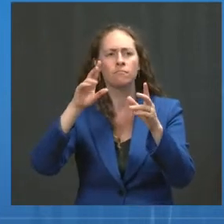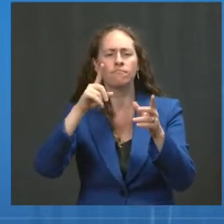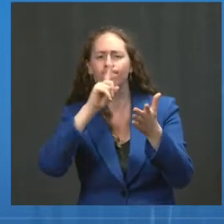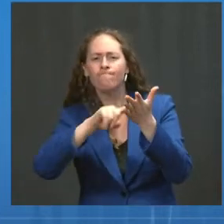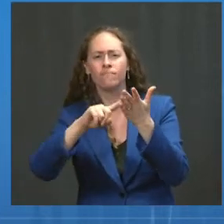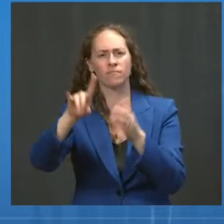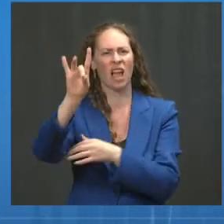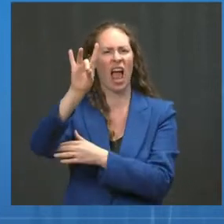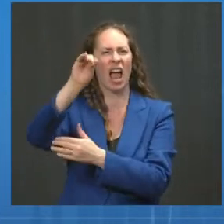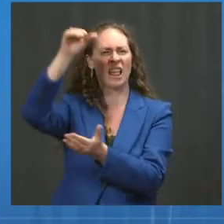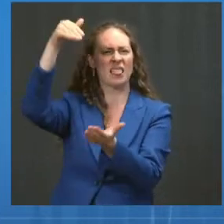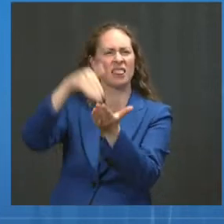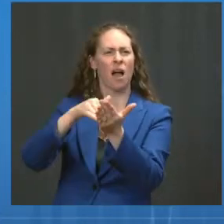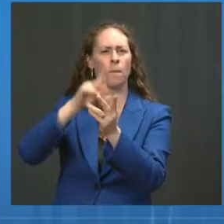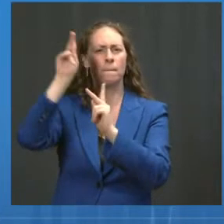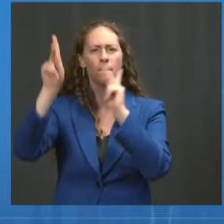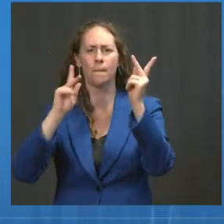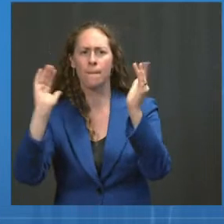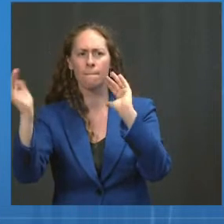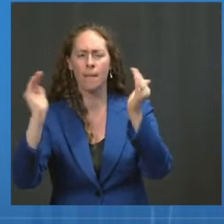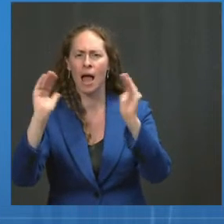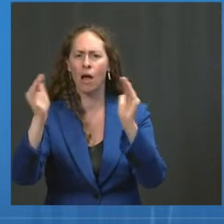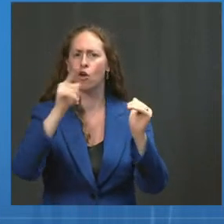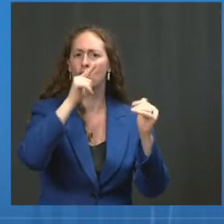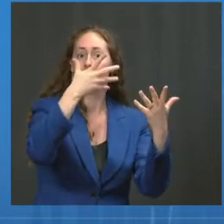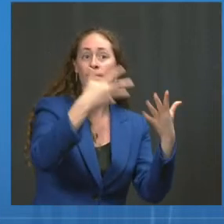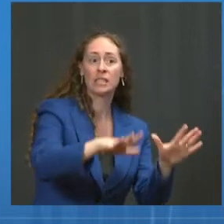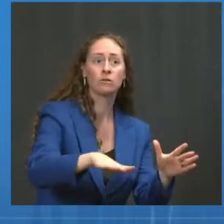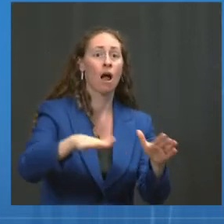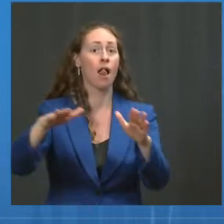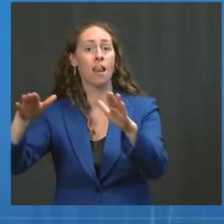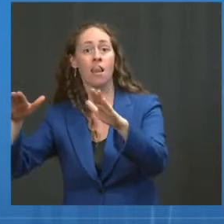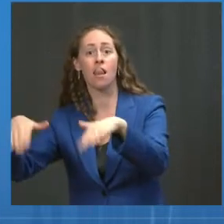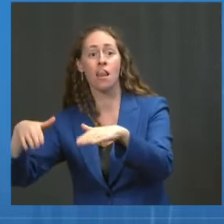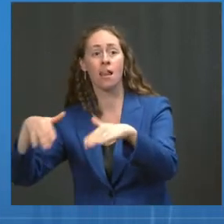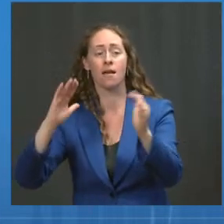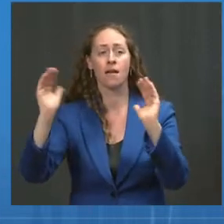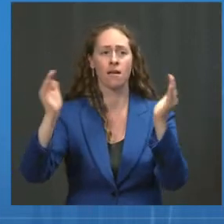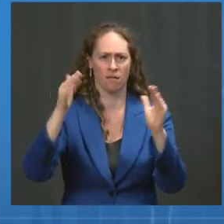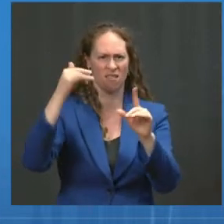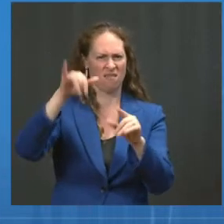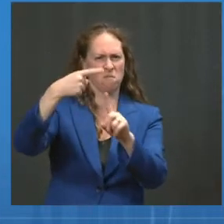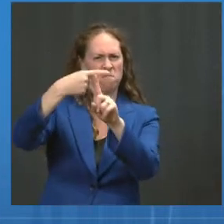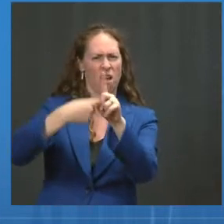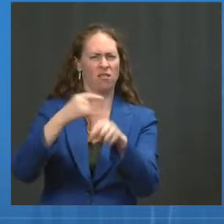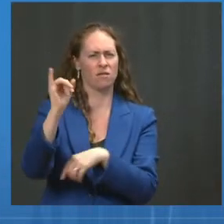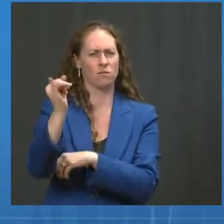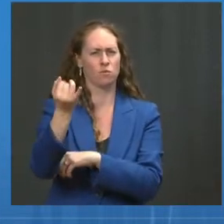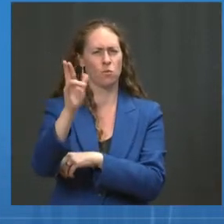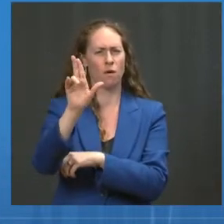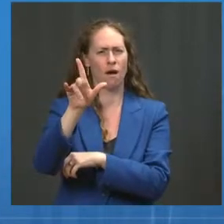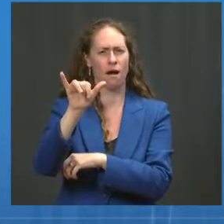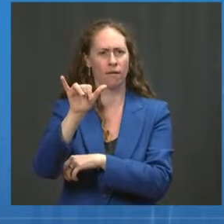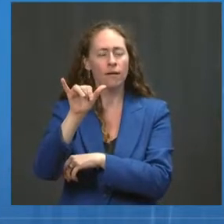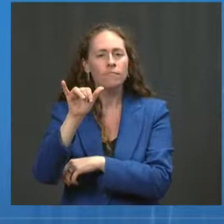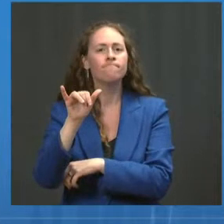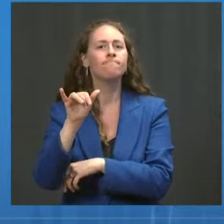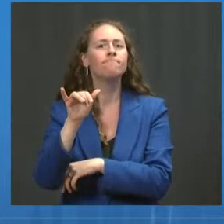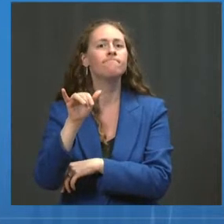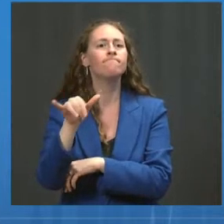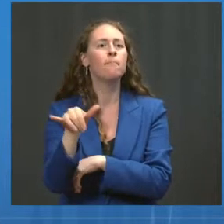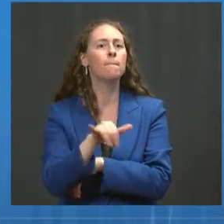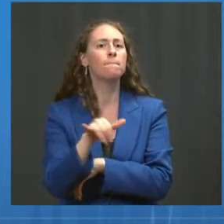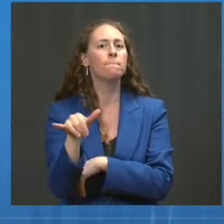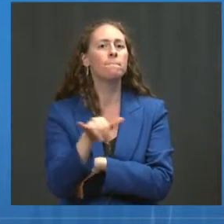all age groups with data through July 16th. Like we saw in the New York data, vaccine effectiveness against infection